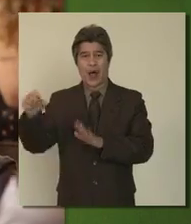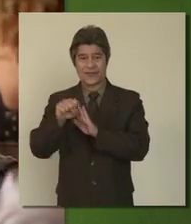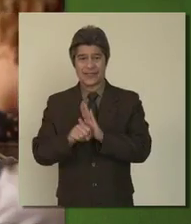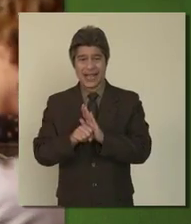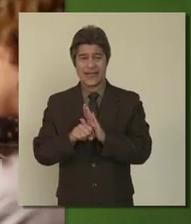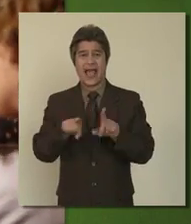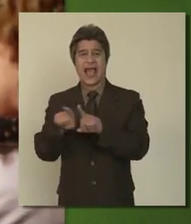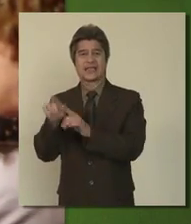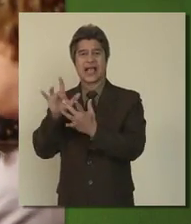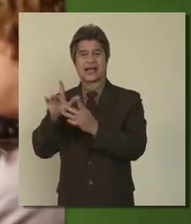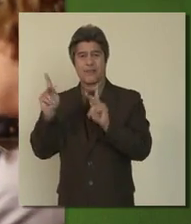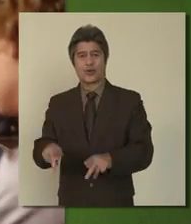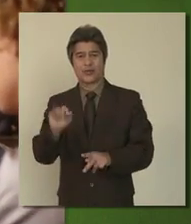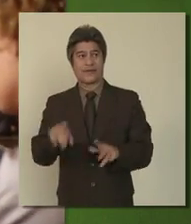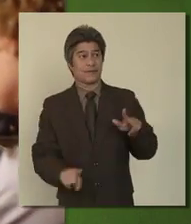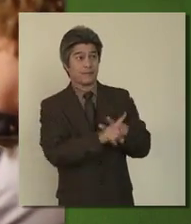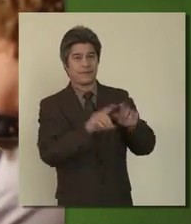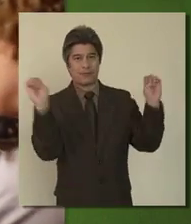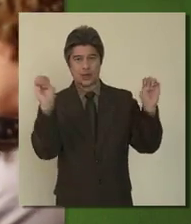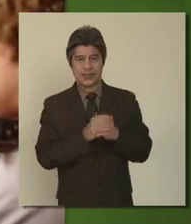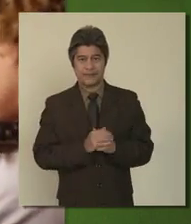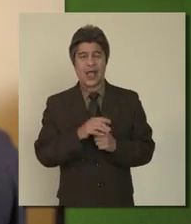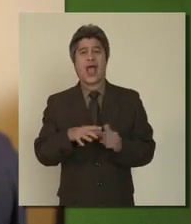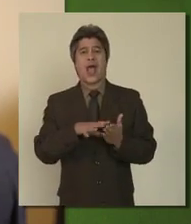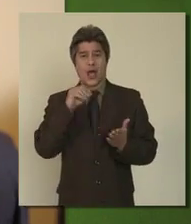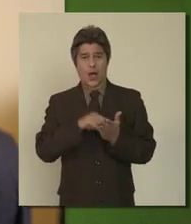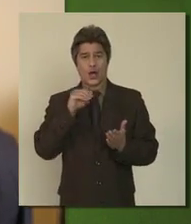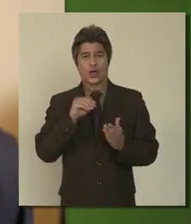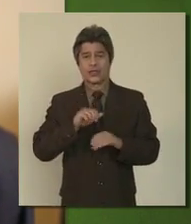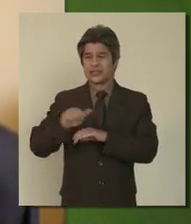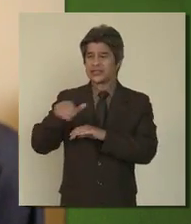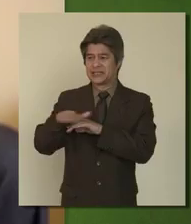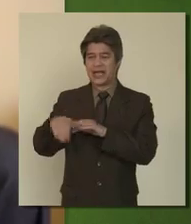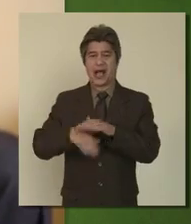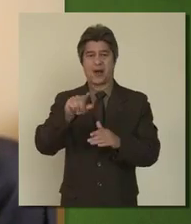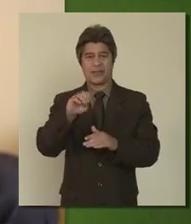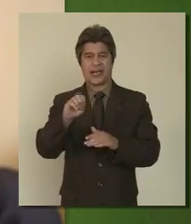in case of an emergency. And learn how to send updates via text messaging to your friends and family.